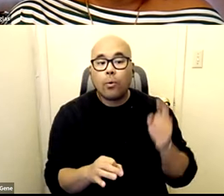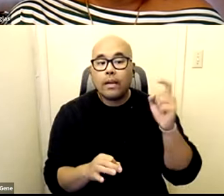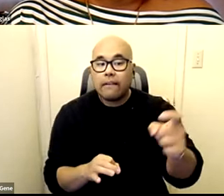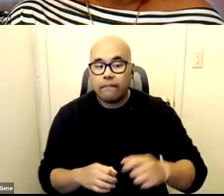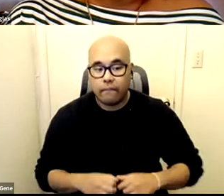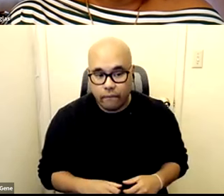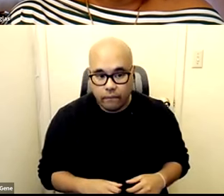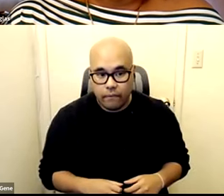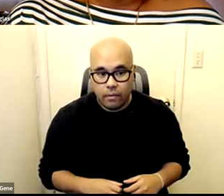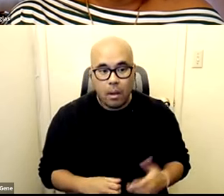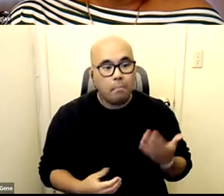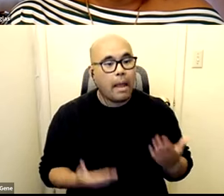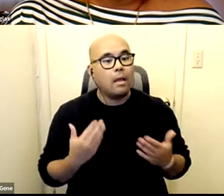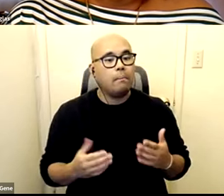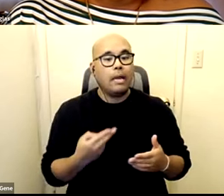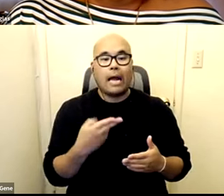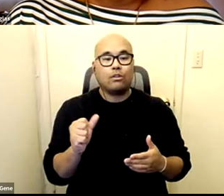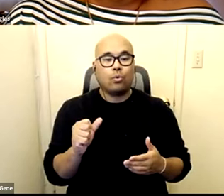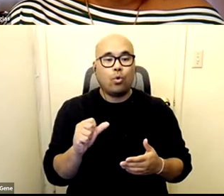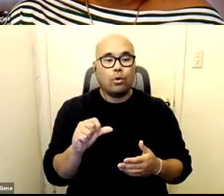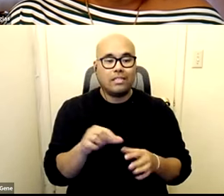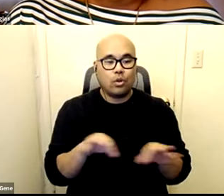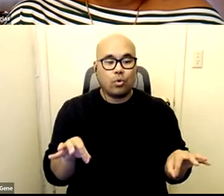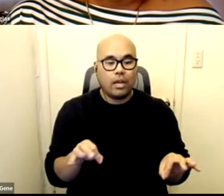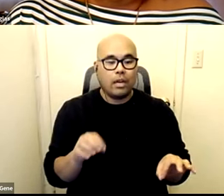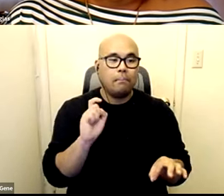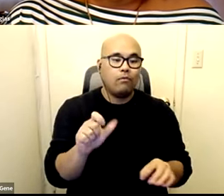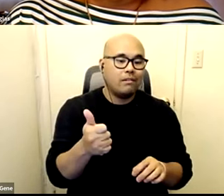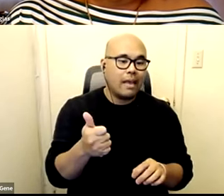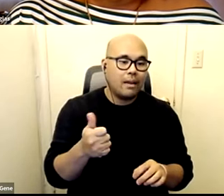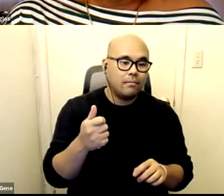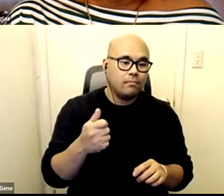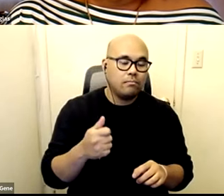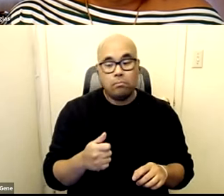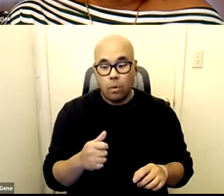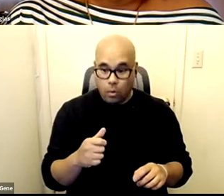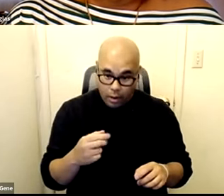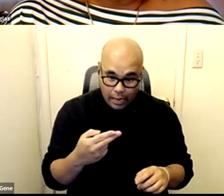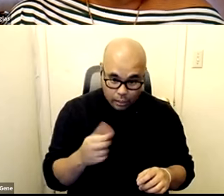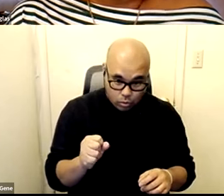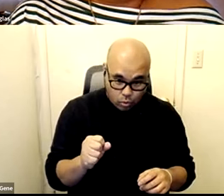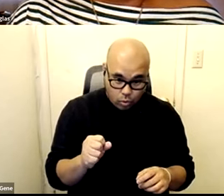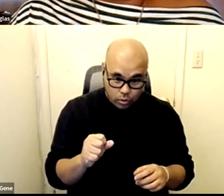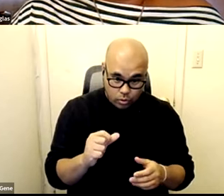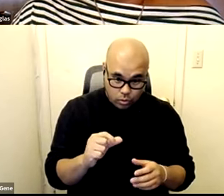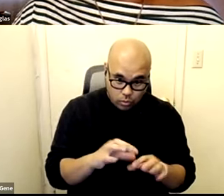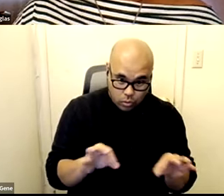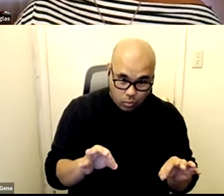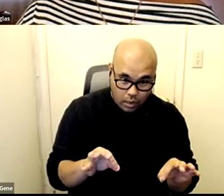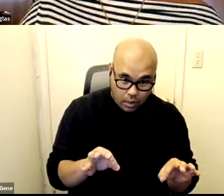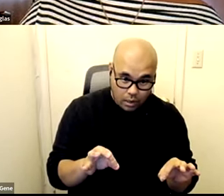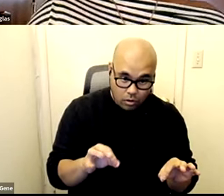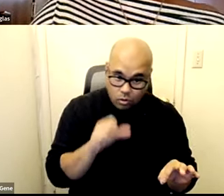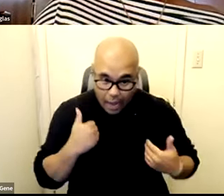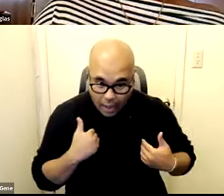maybe for not having a high school diploma you get a 10 maybe for only having a high school diploma you get an eight right but